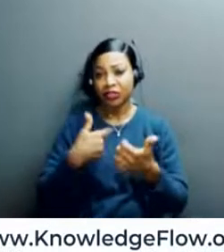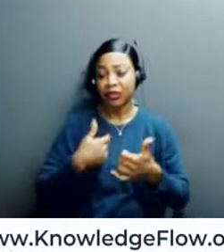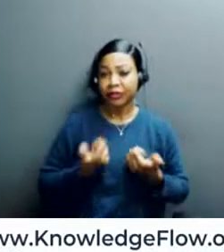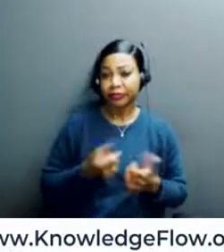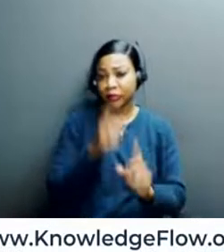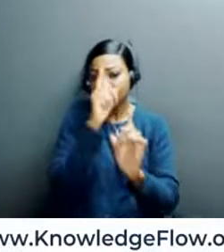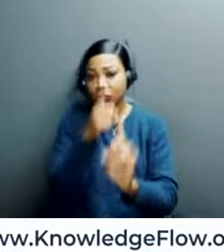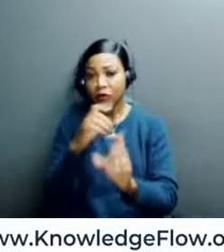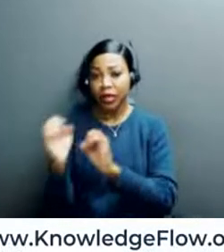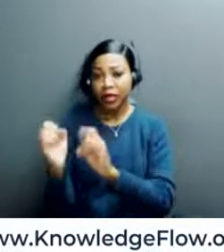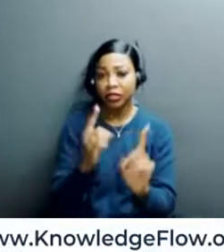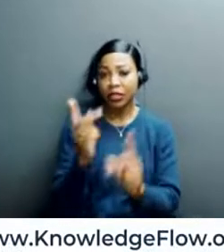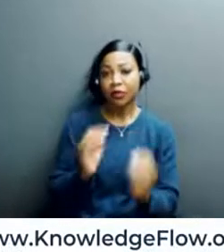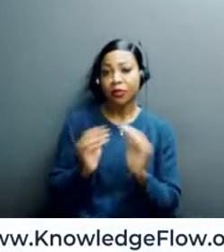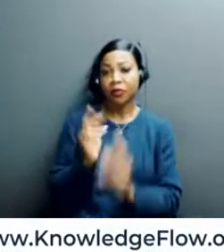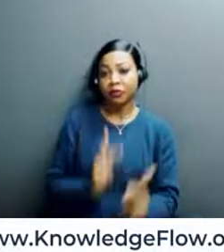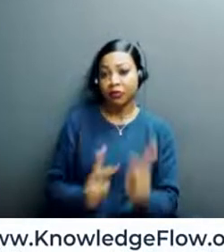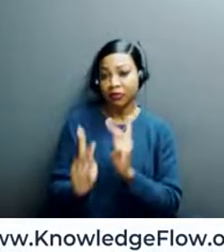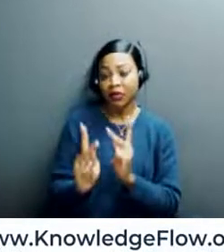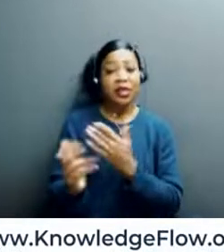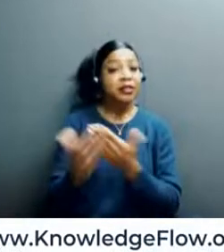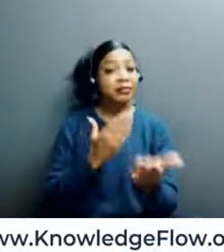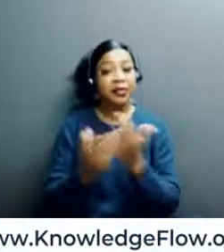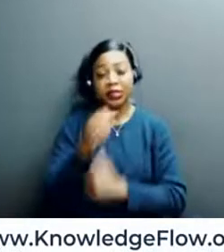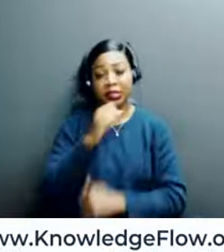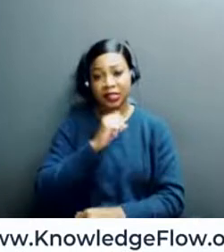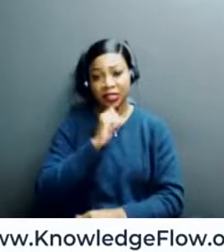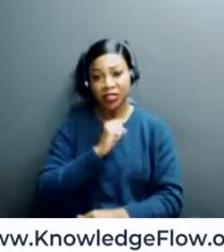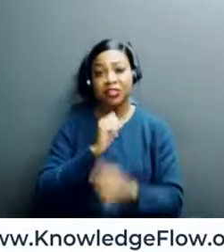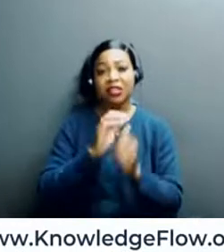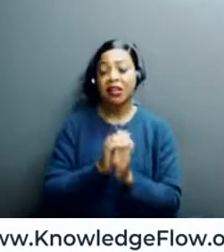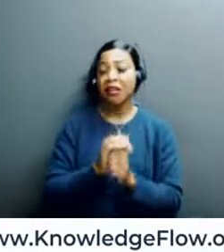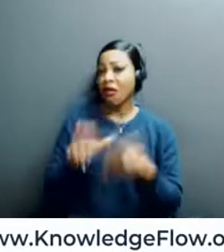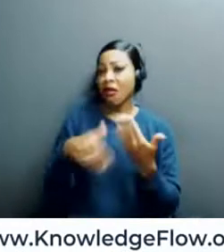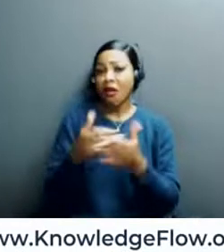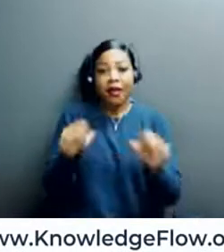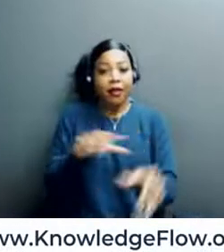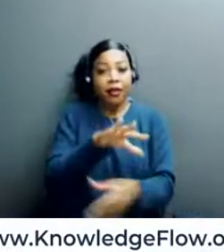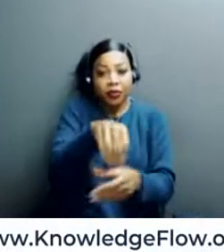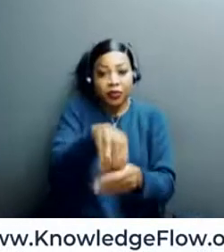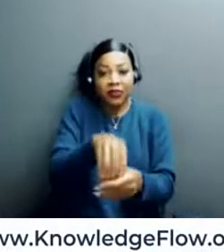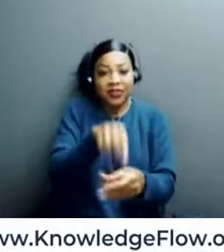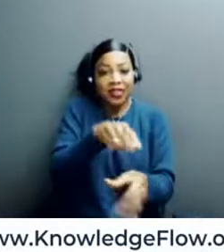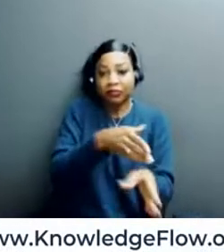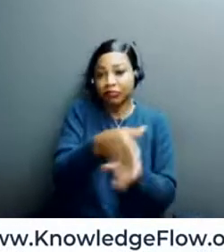because every person, regardless of age, has something meaningful to contribute to the workforce.